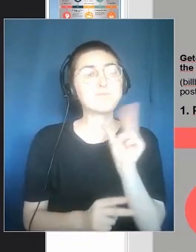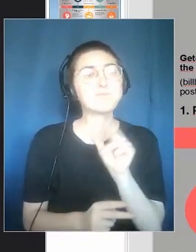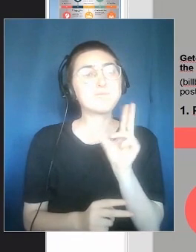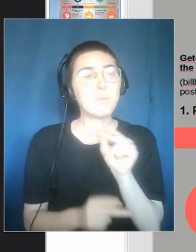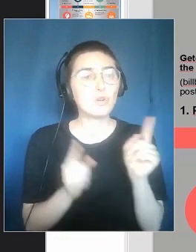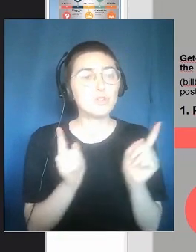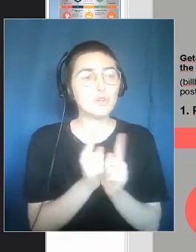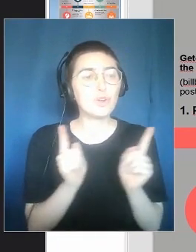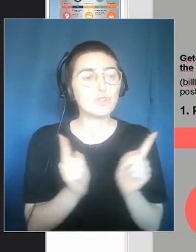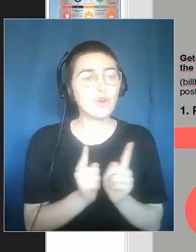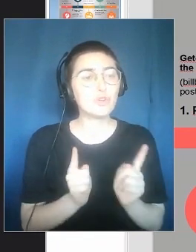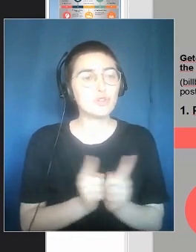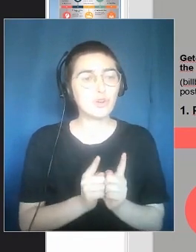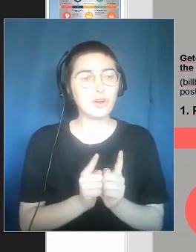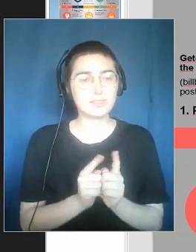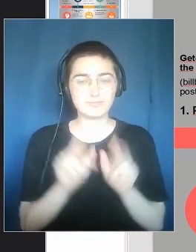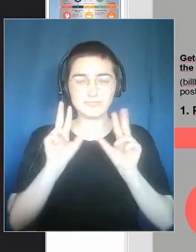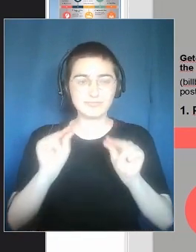field.